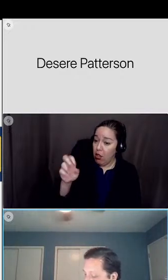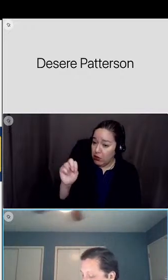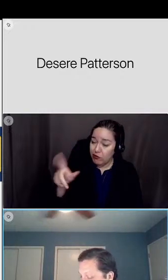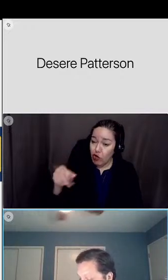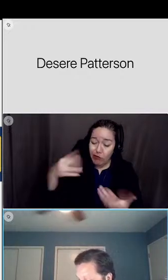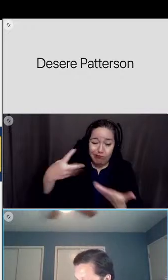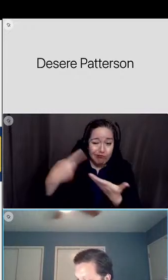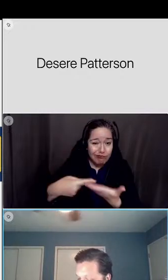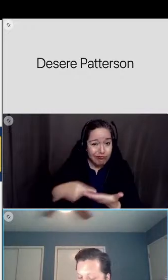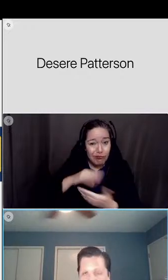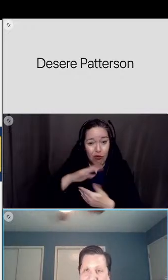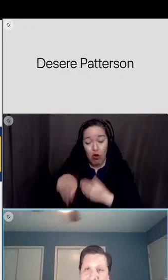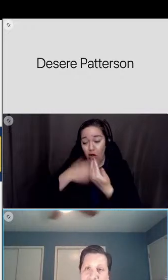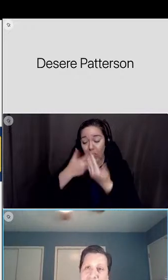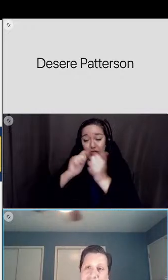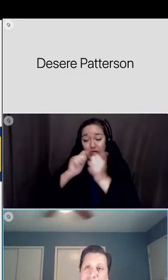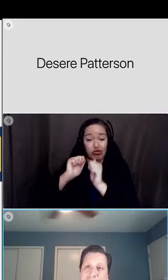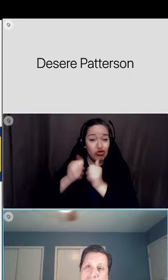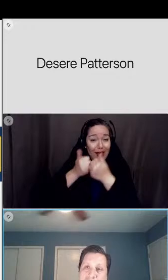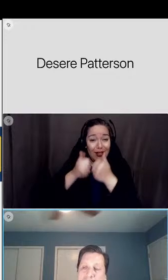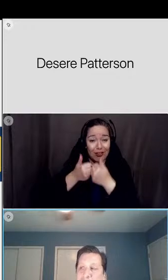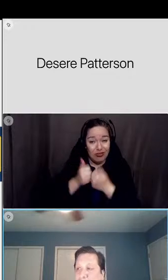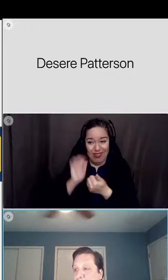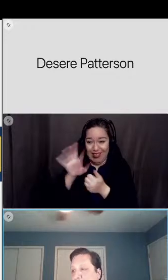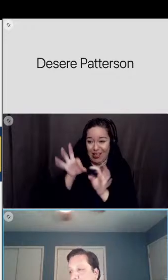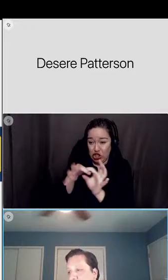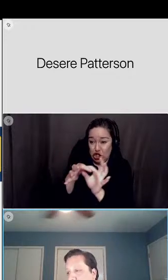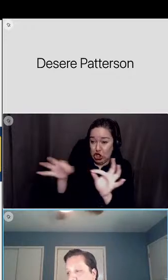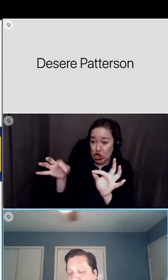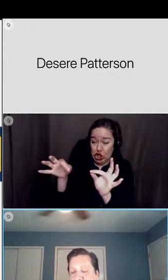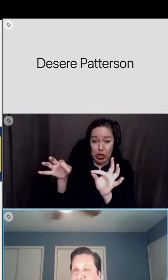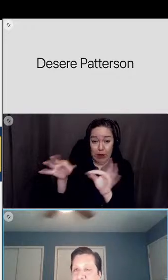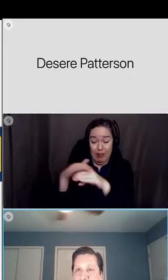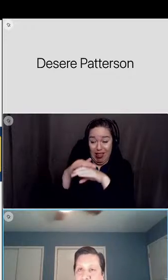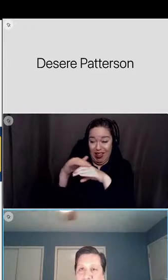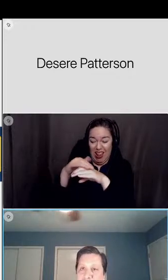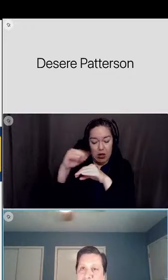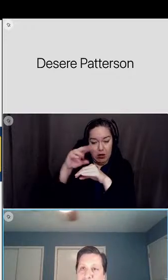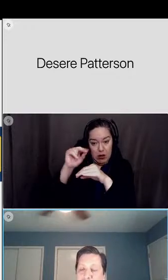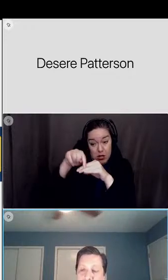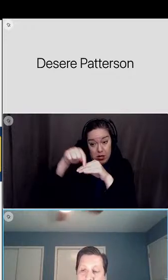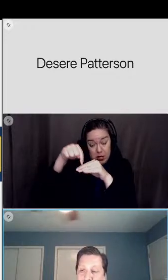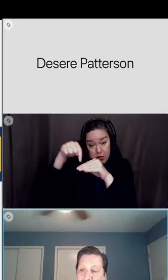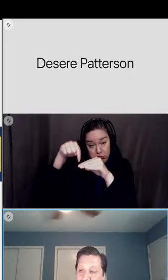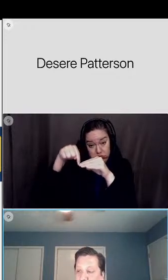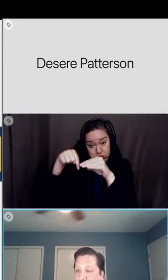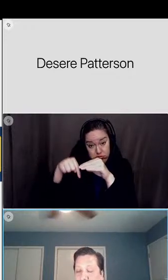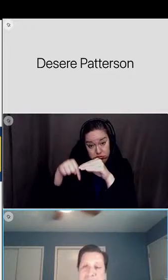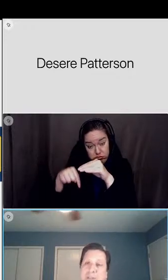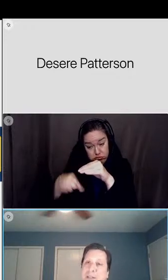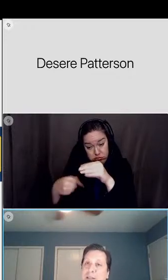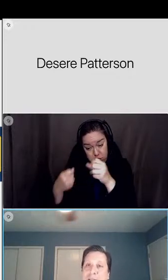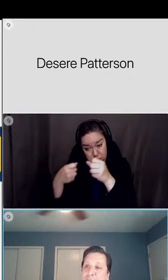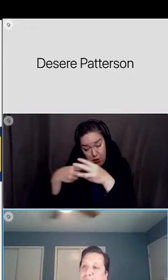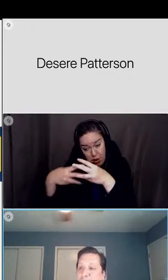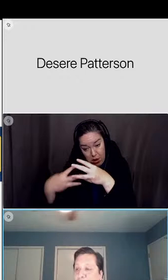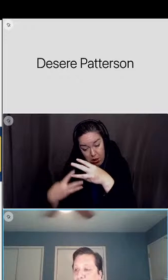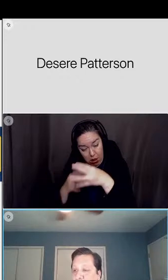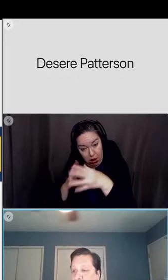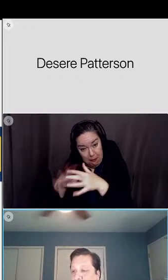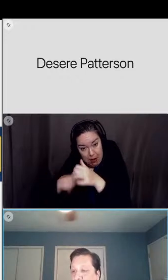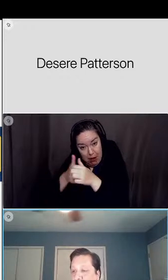um how packed that term is because i think it's something that we need to address and quite frankly i personally